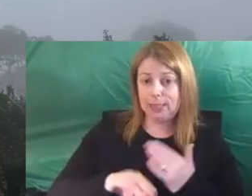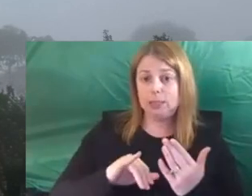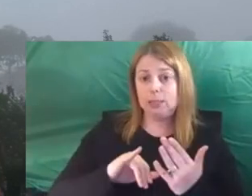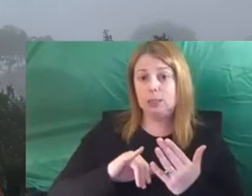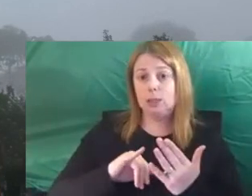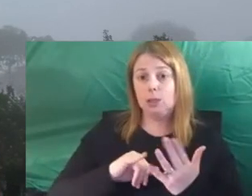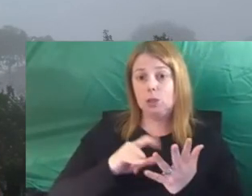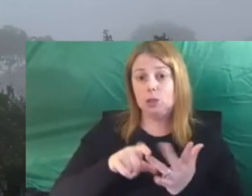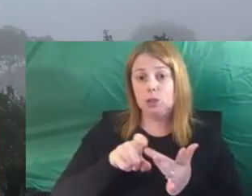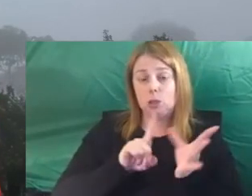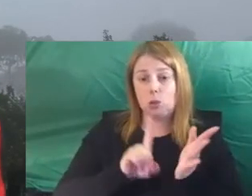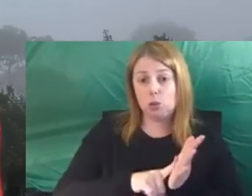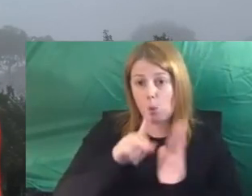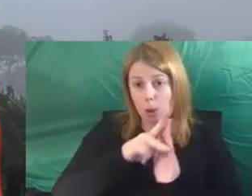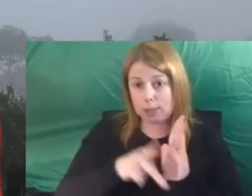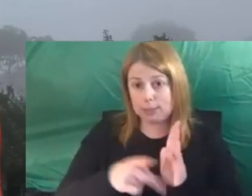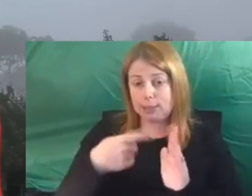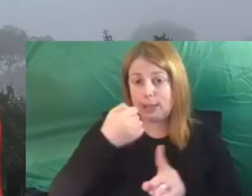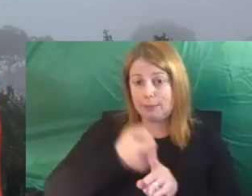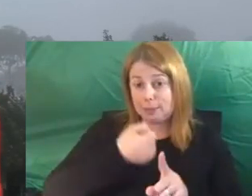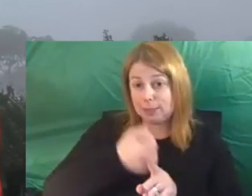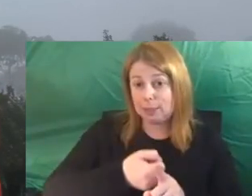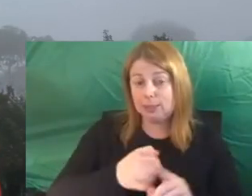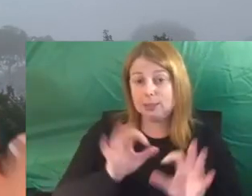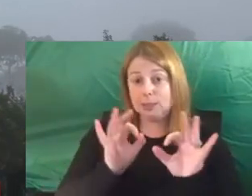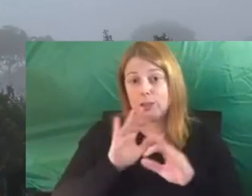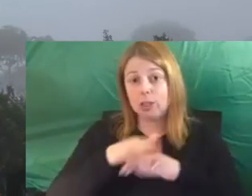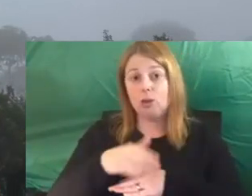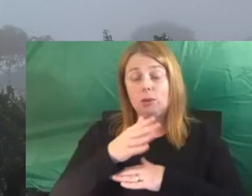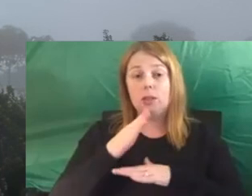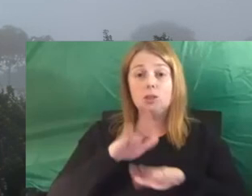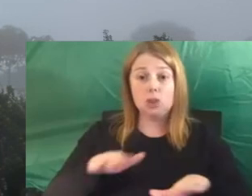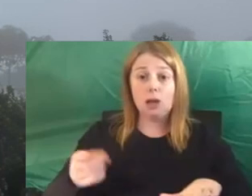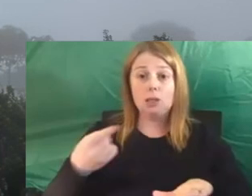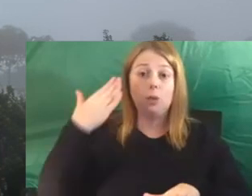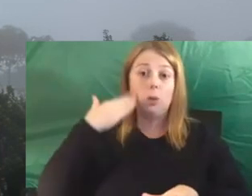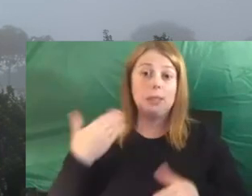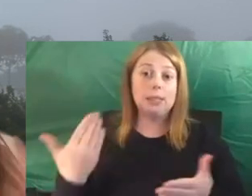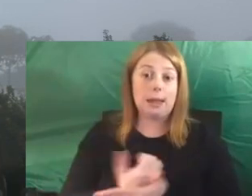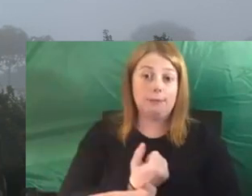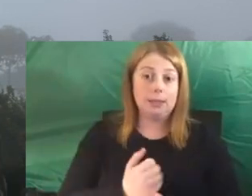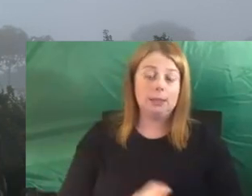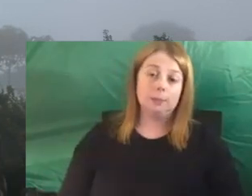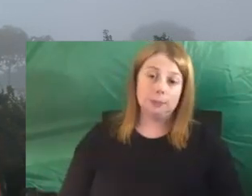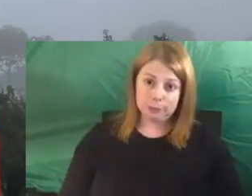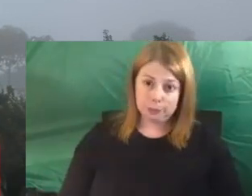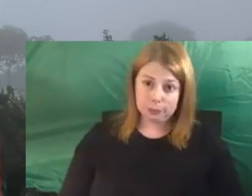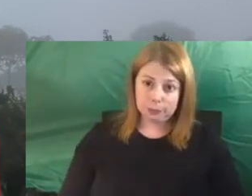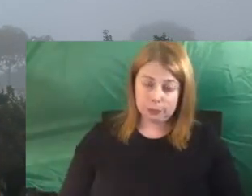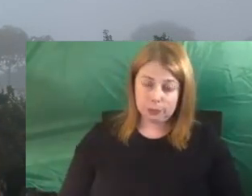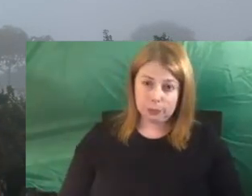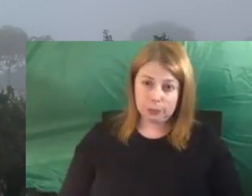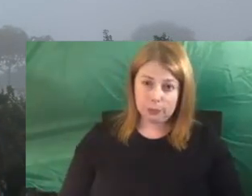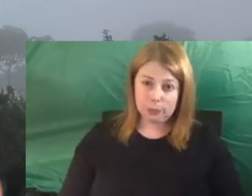advocacy, particularly in the space around child and women's safety. And I very much back